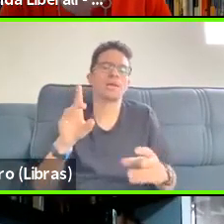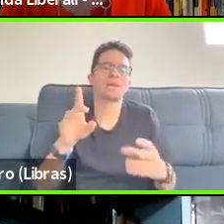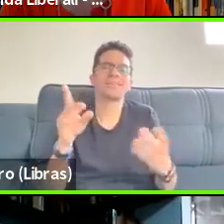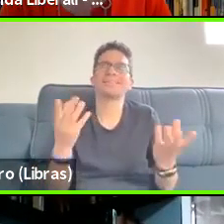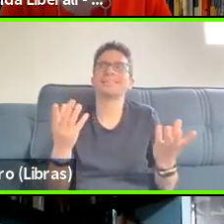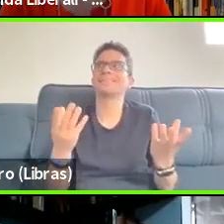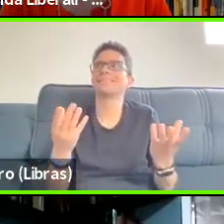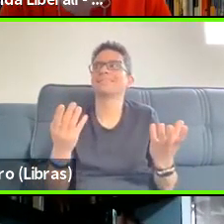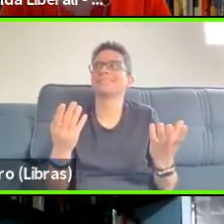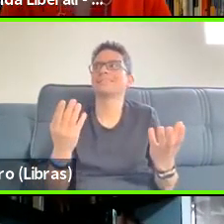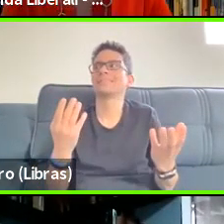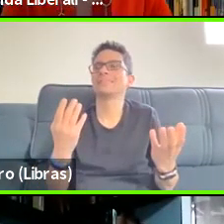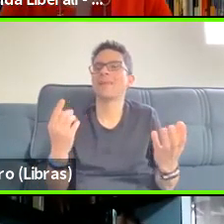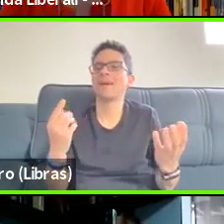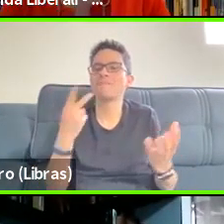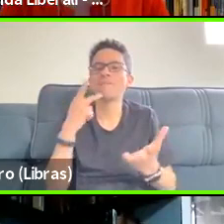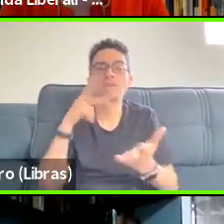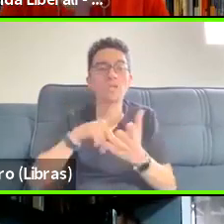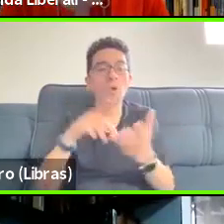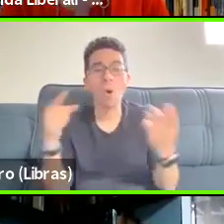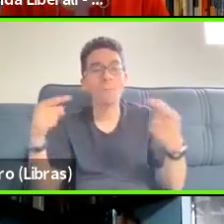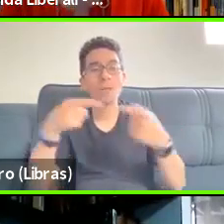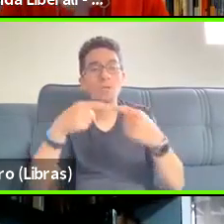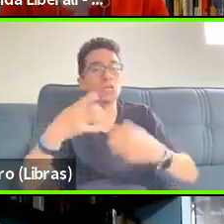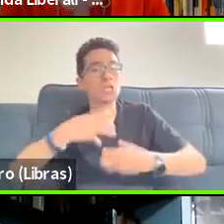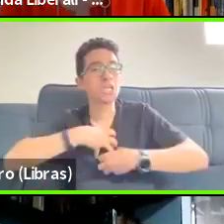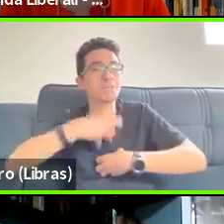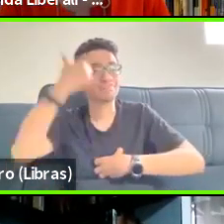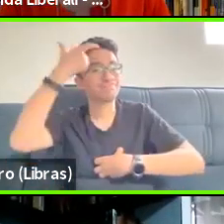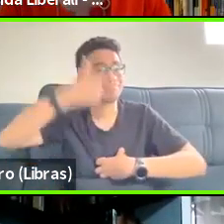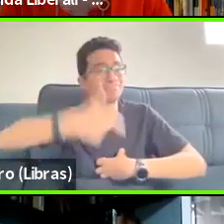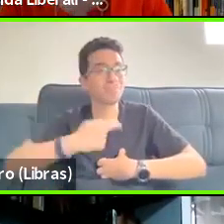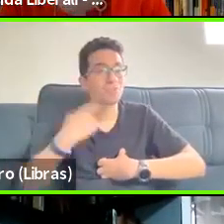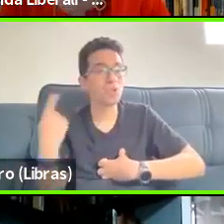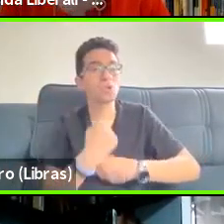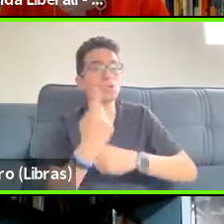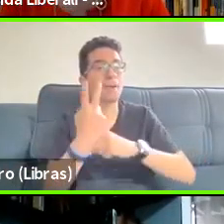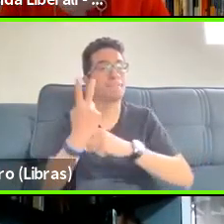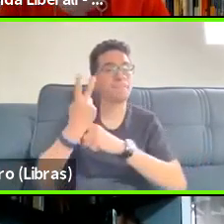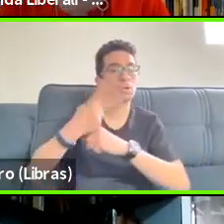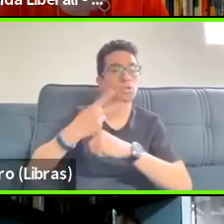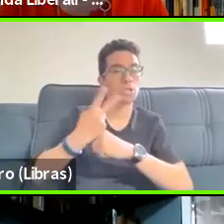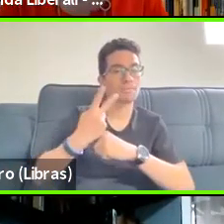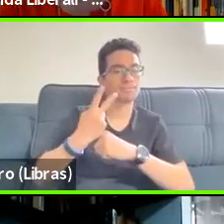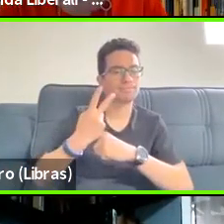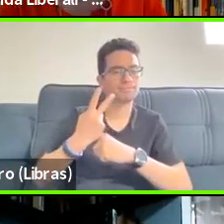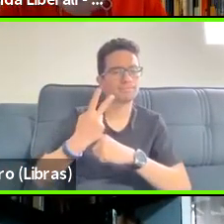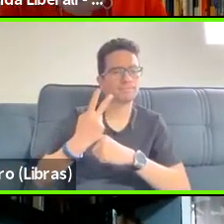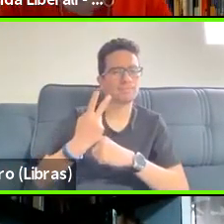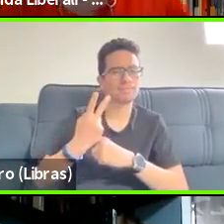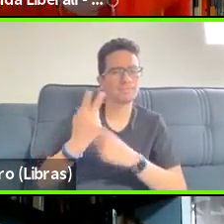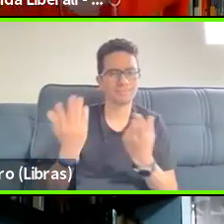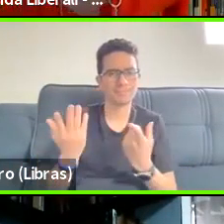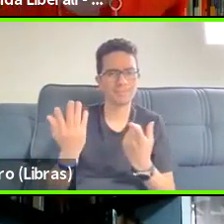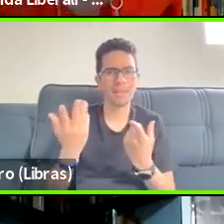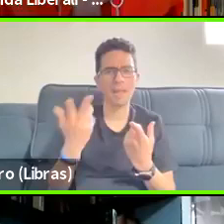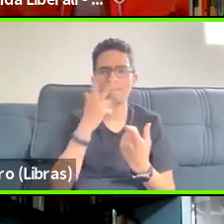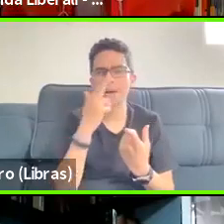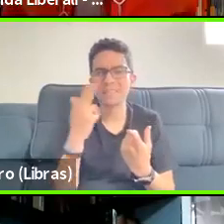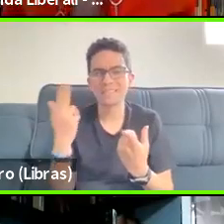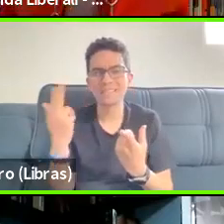reductive is to recognize that we are looking at a part and to have enough of a concept of the whole,